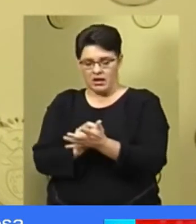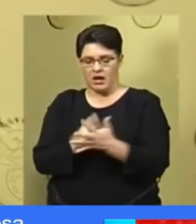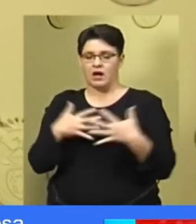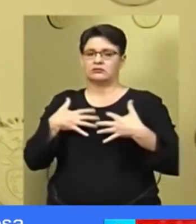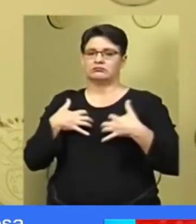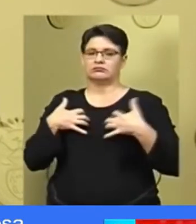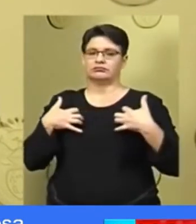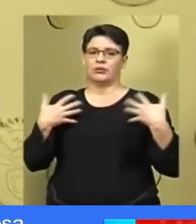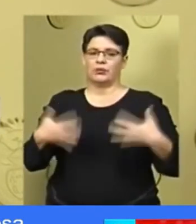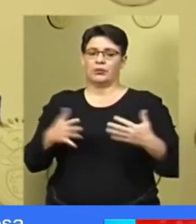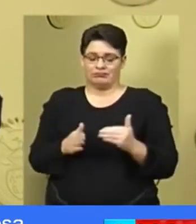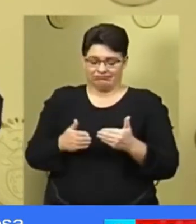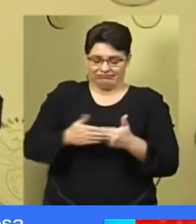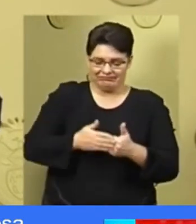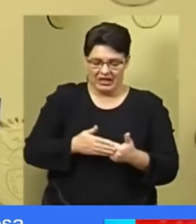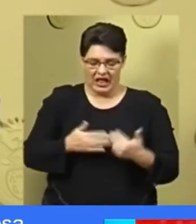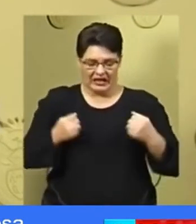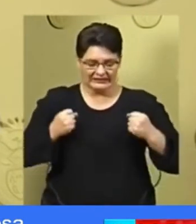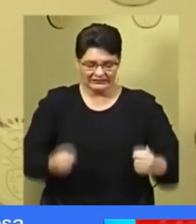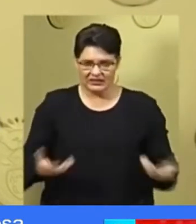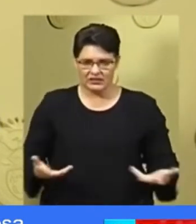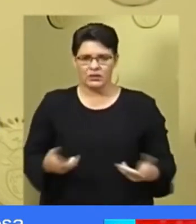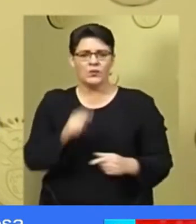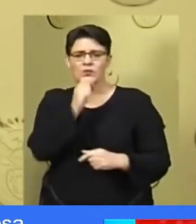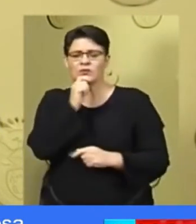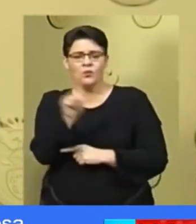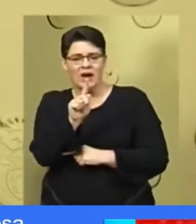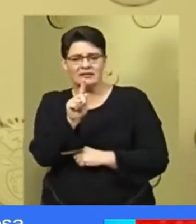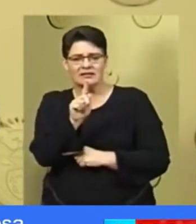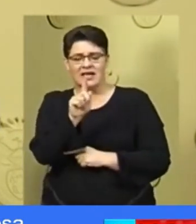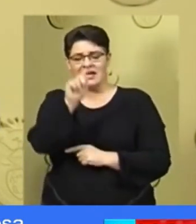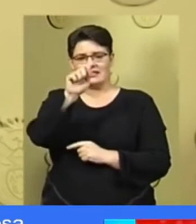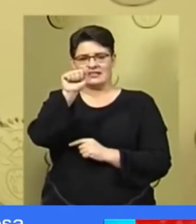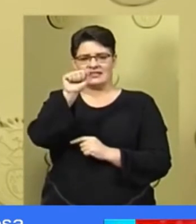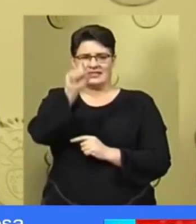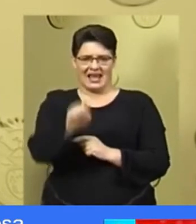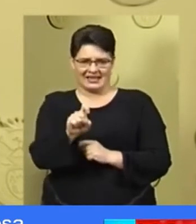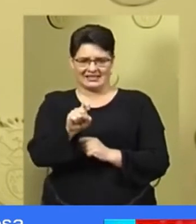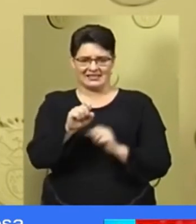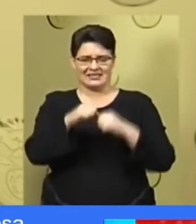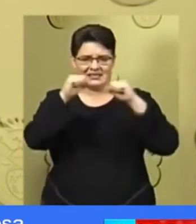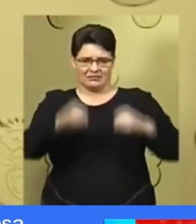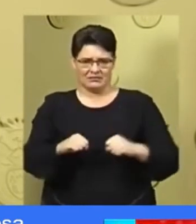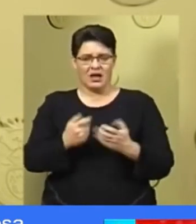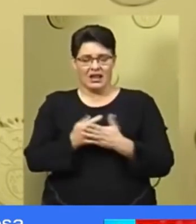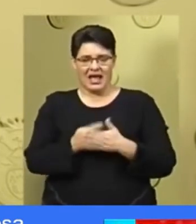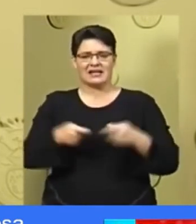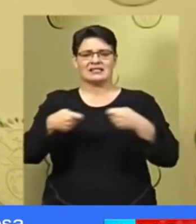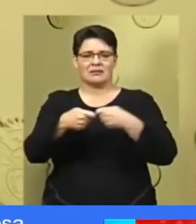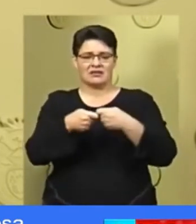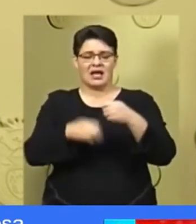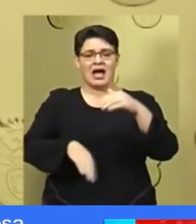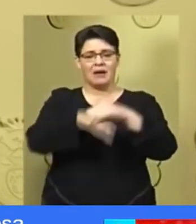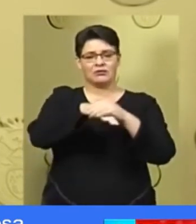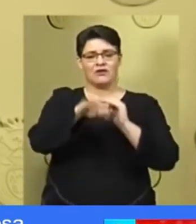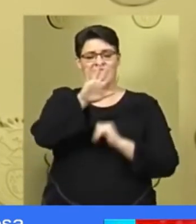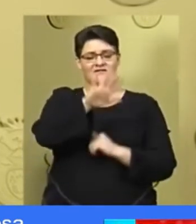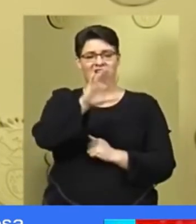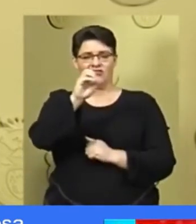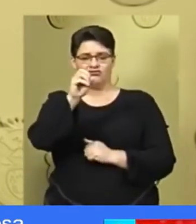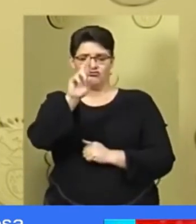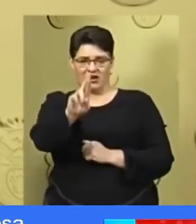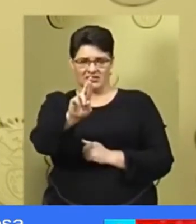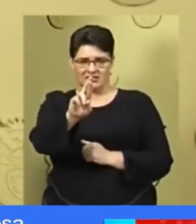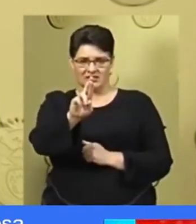distress. Using the tax system we will provide a tax subsidy of up to 500